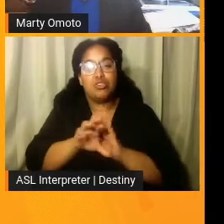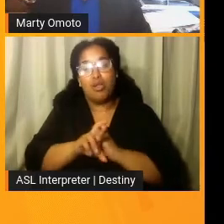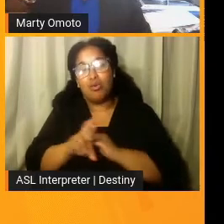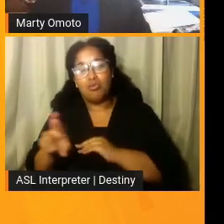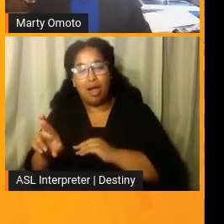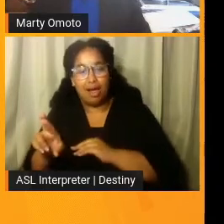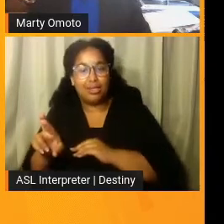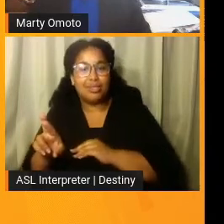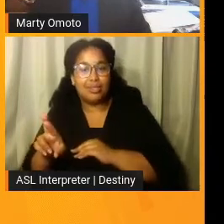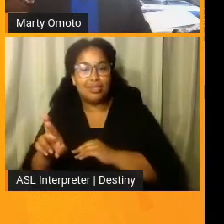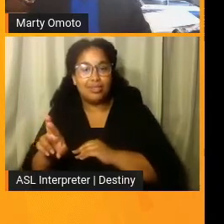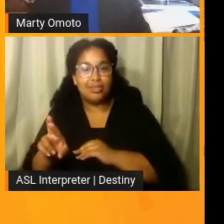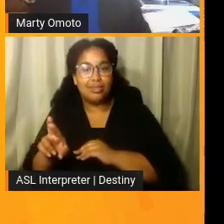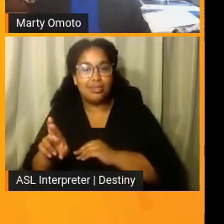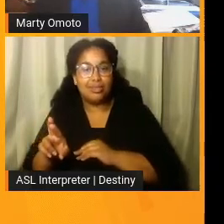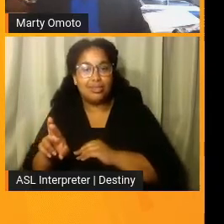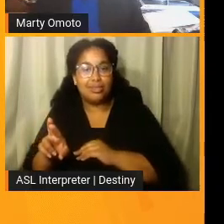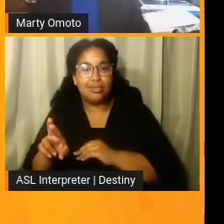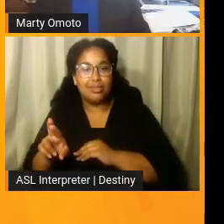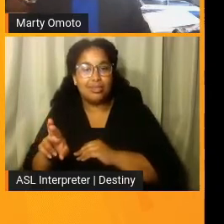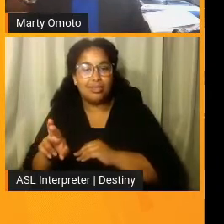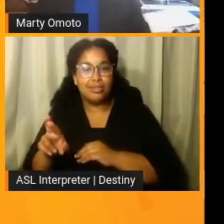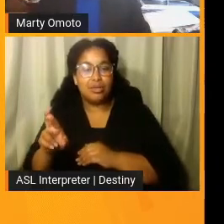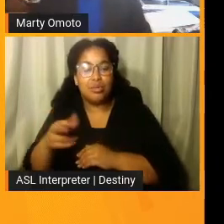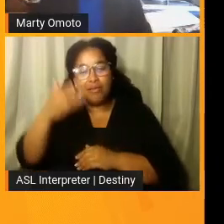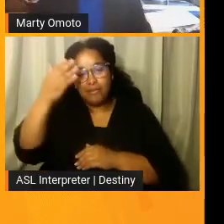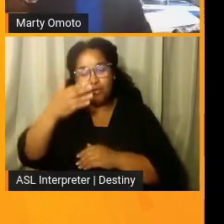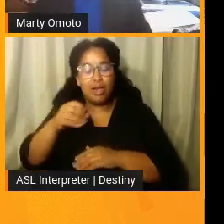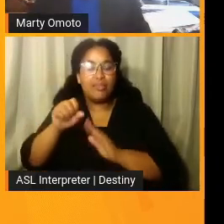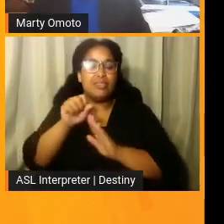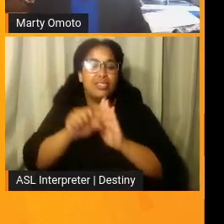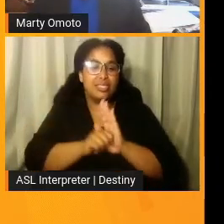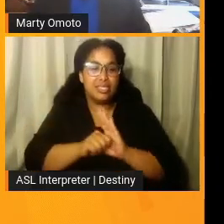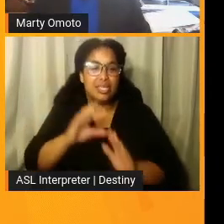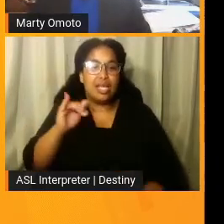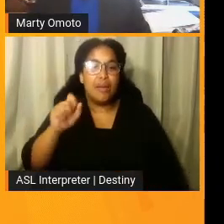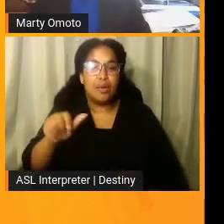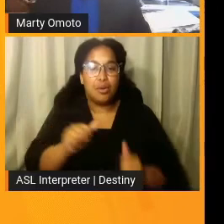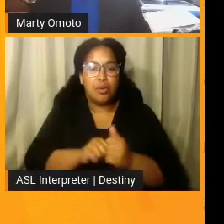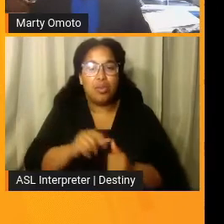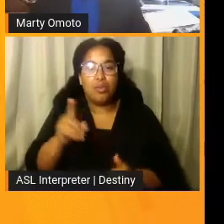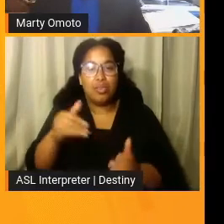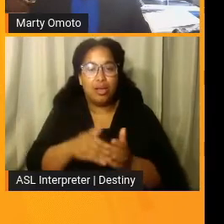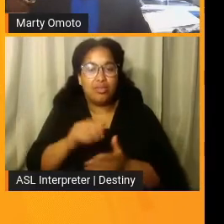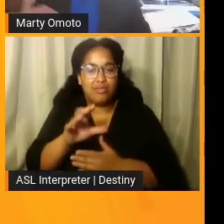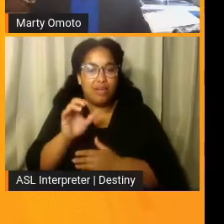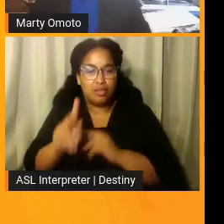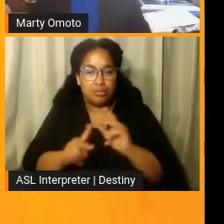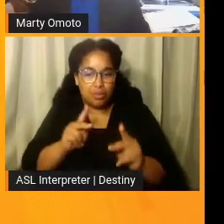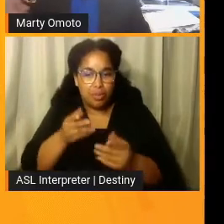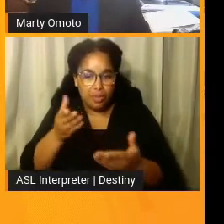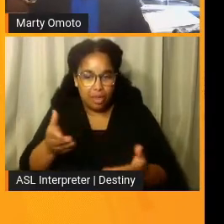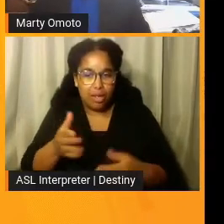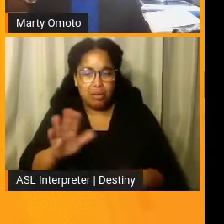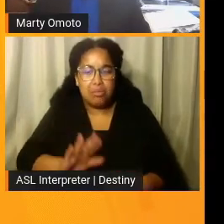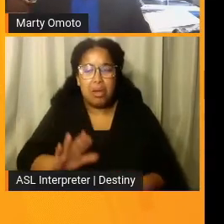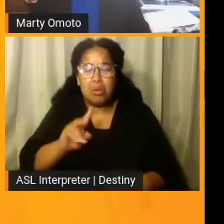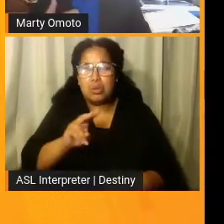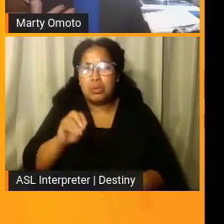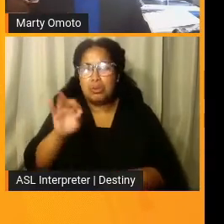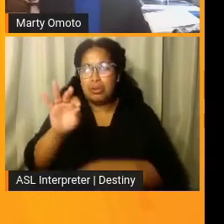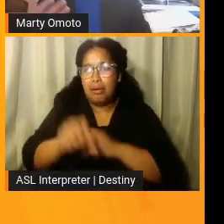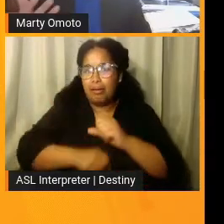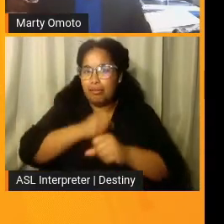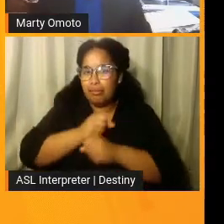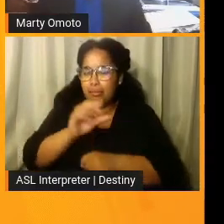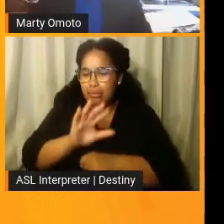side is, uh, we're in front of the state capital. There was 1,500 people there. This is about 2009. And